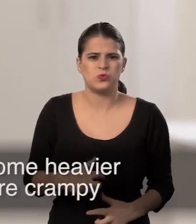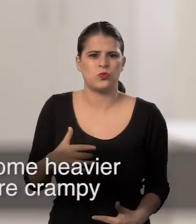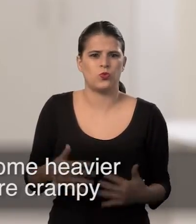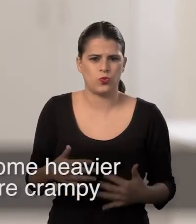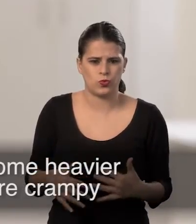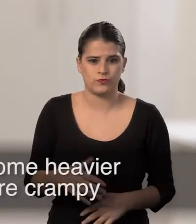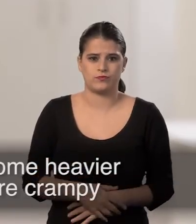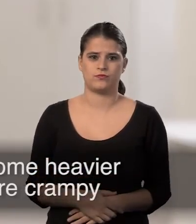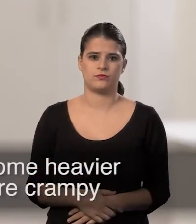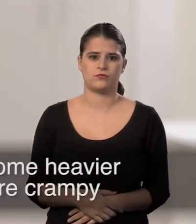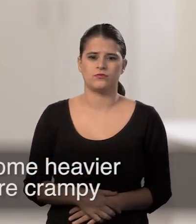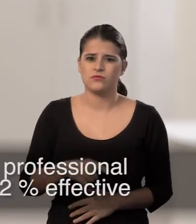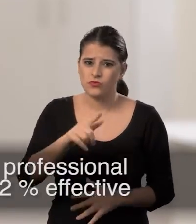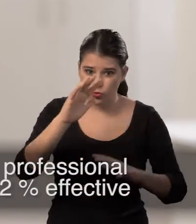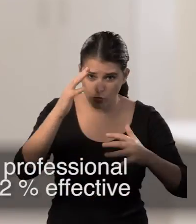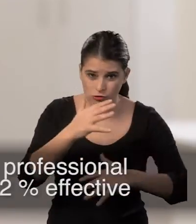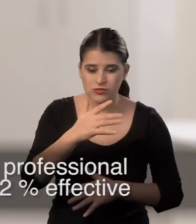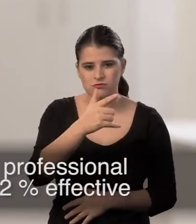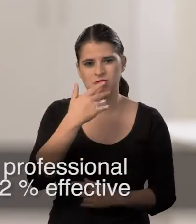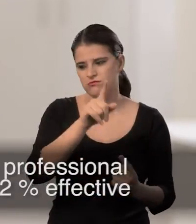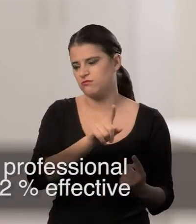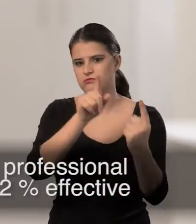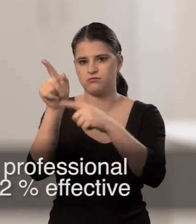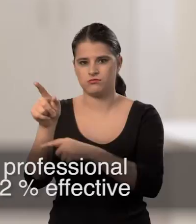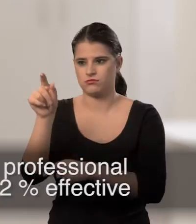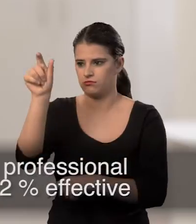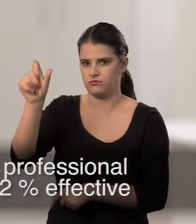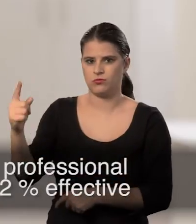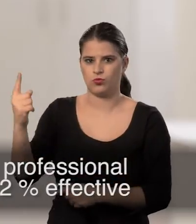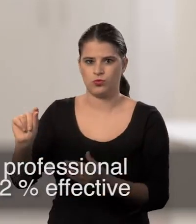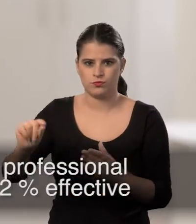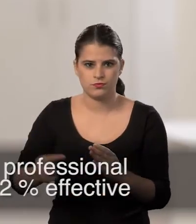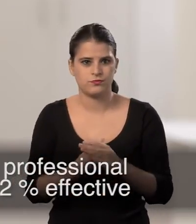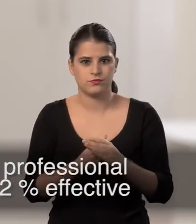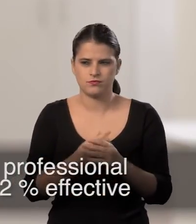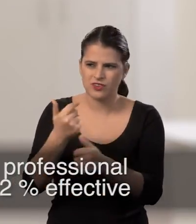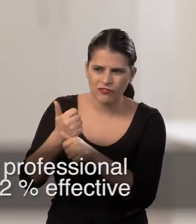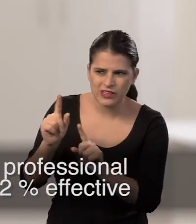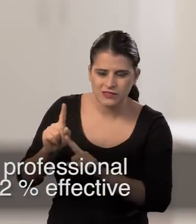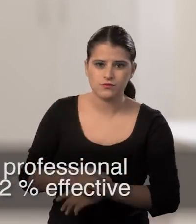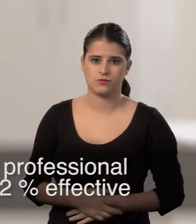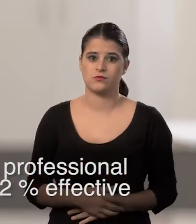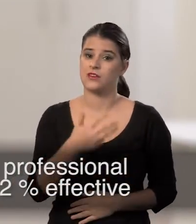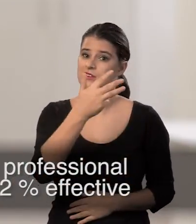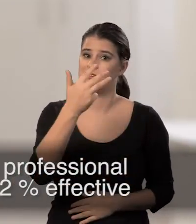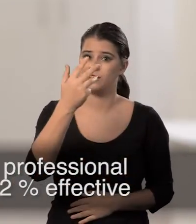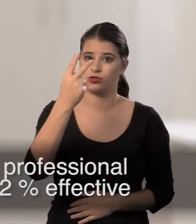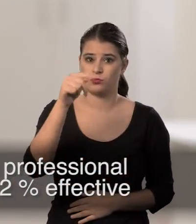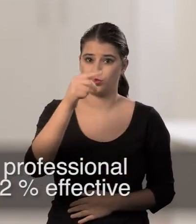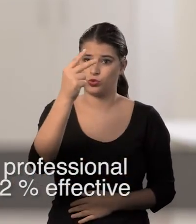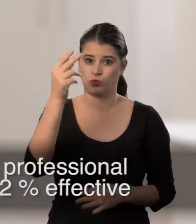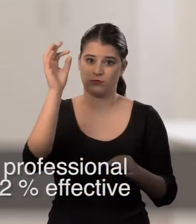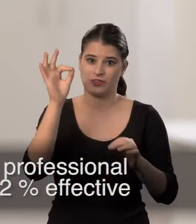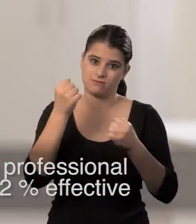and sometimes more crampy. Any worries, return to the health professional that fitted it for advice. It is up to 99